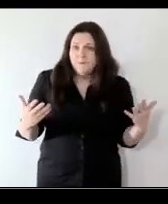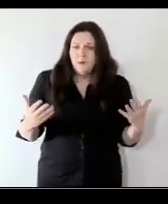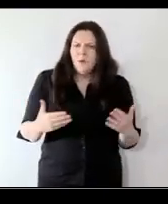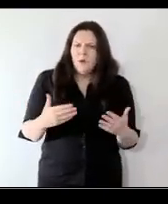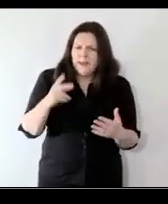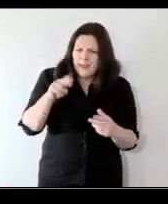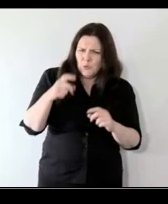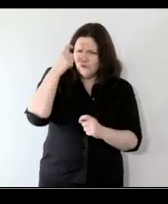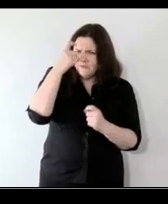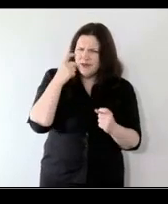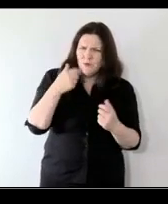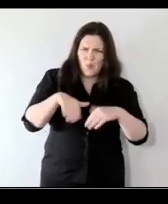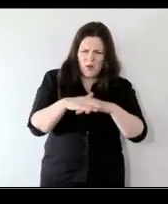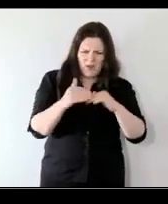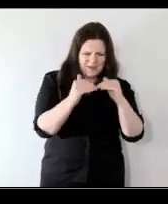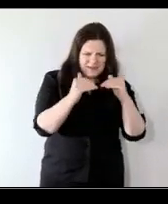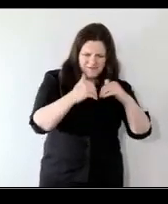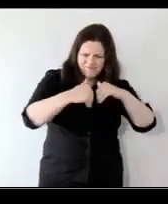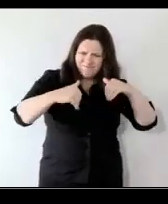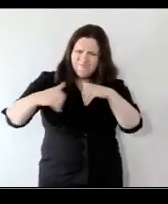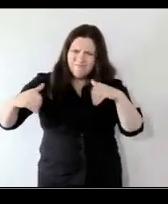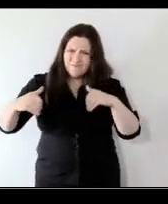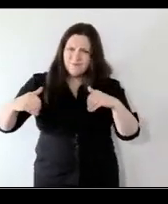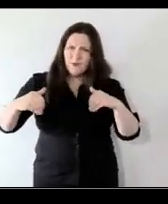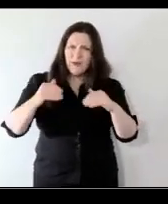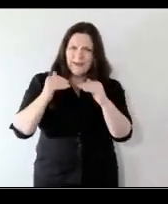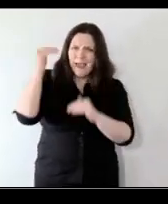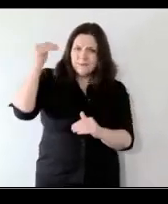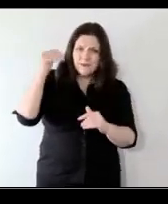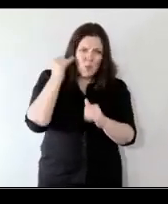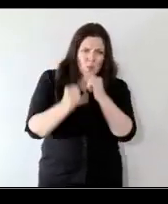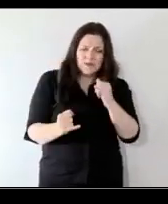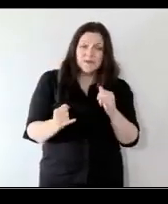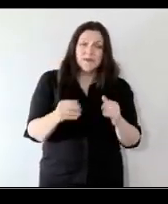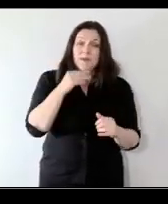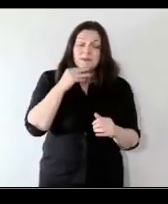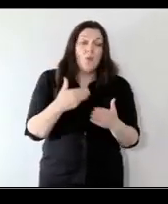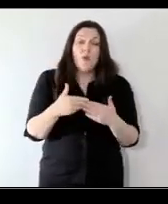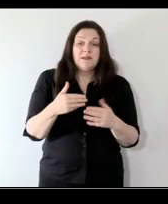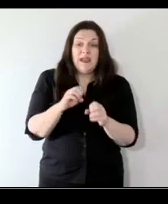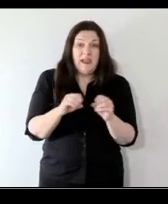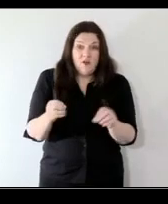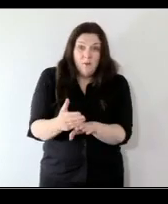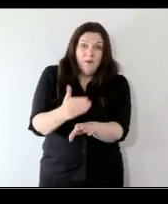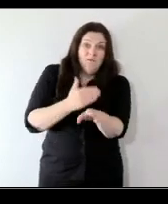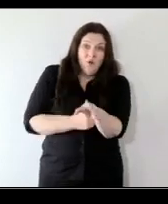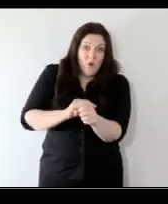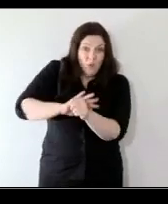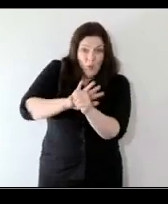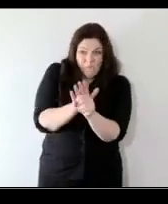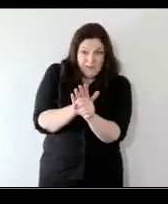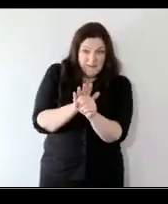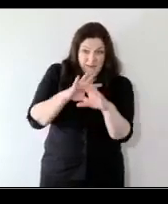where the divisions gaps you feel have even widened whatever about the state of our world pre-COVID